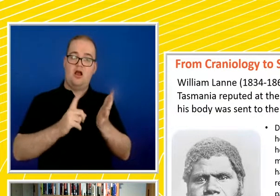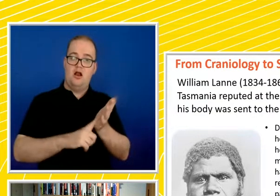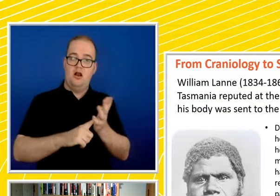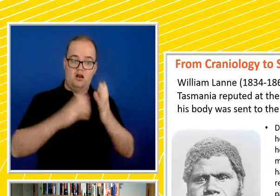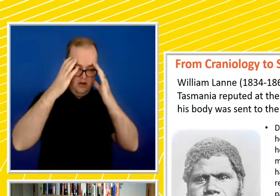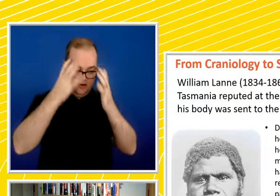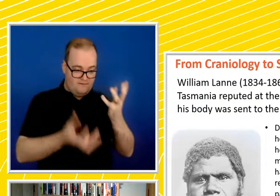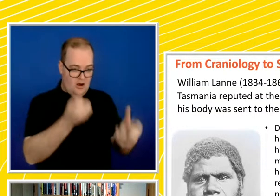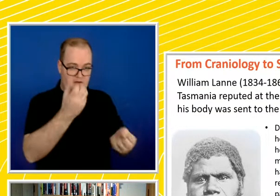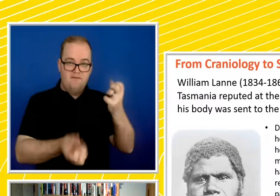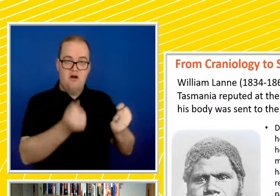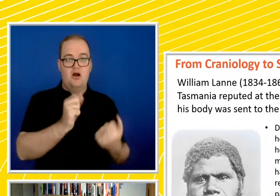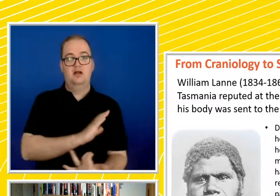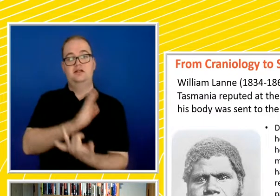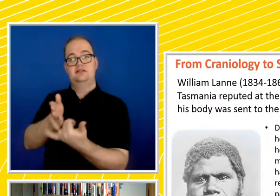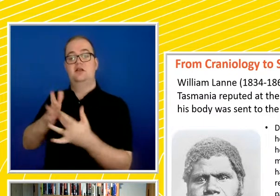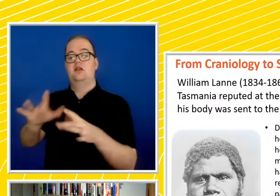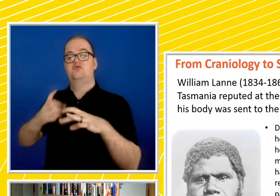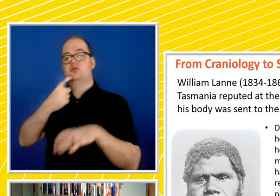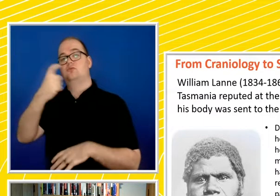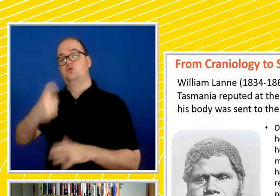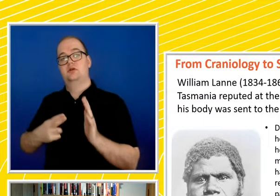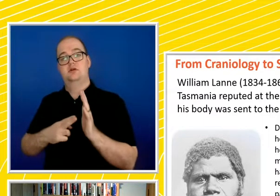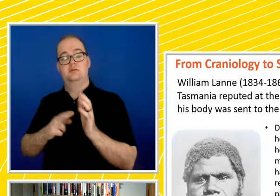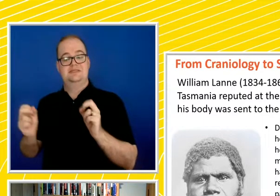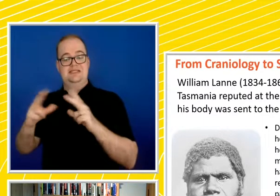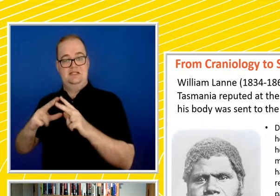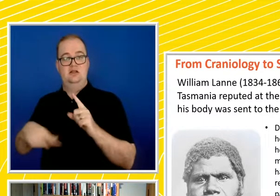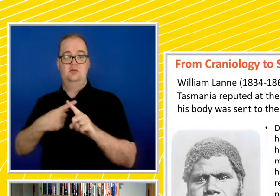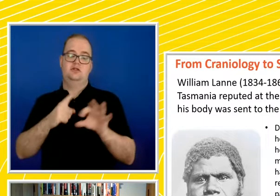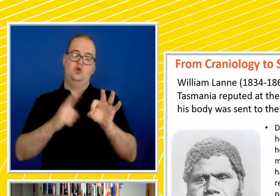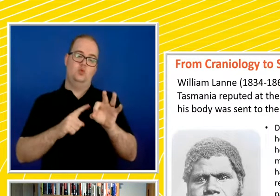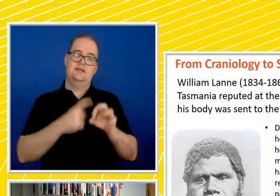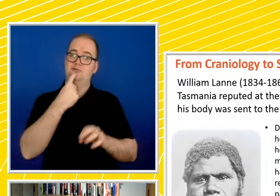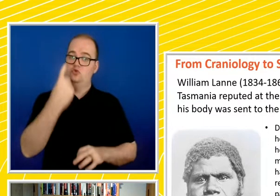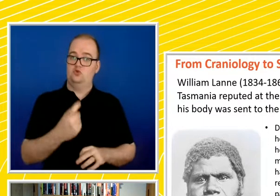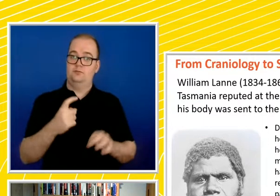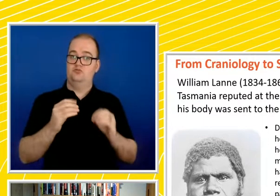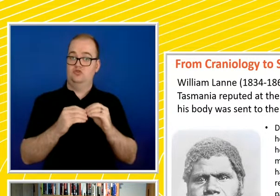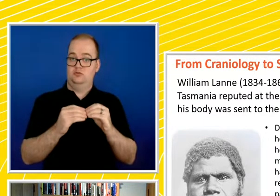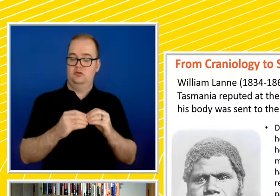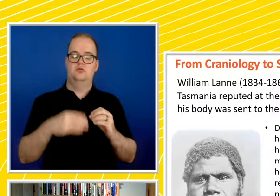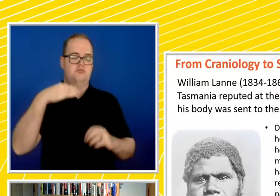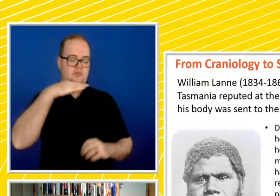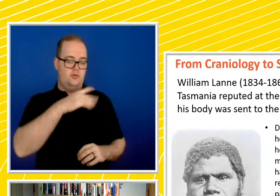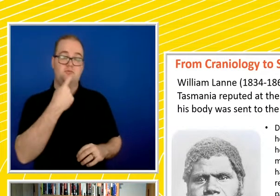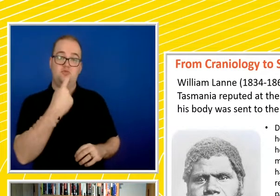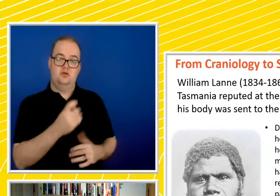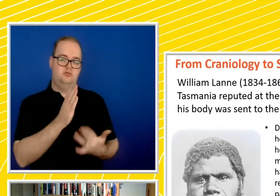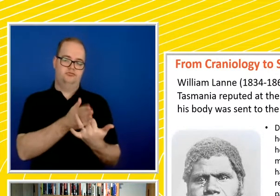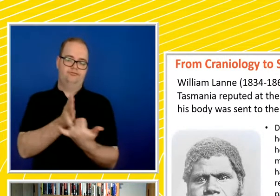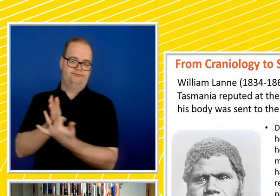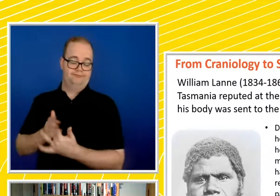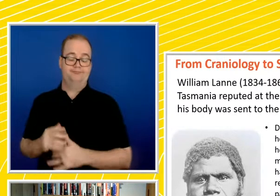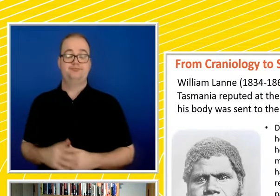in Sydney, to the Queensland Museum here in Brisbane, the Melbourne Museum. And this